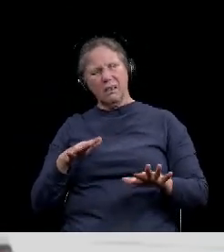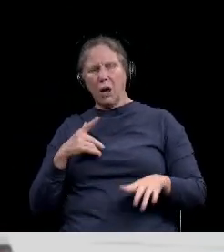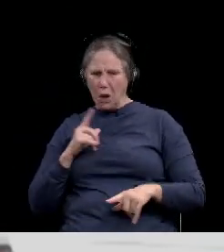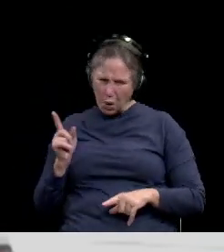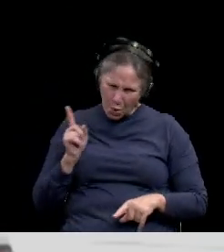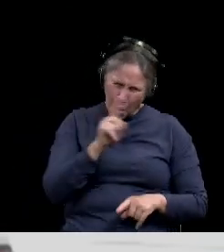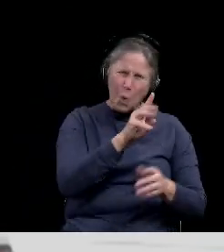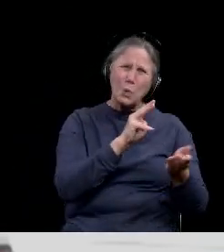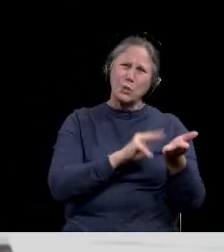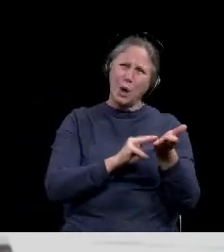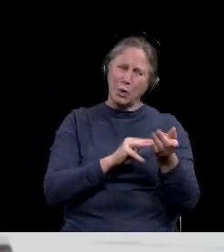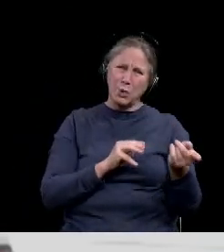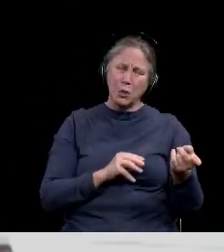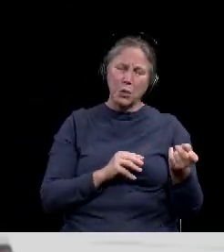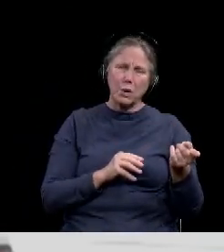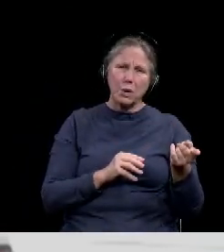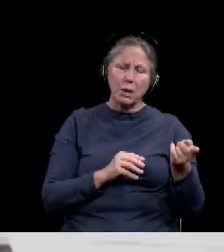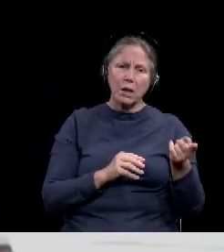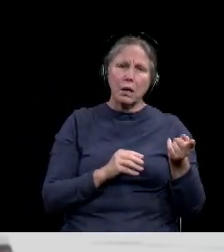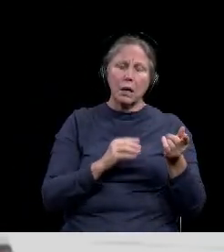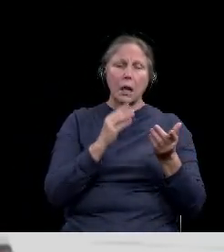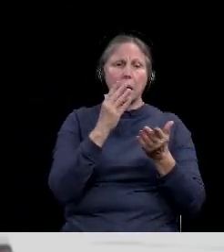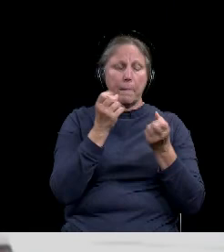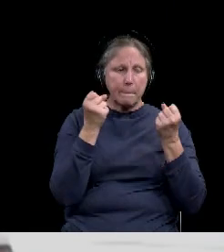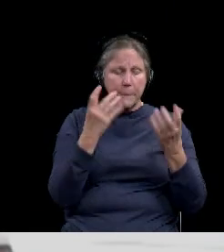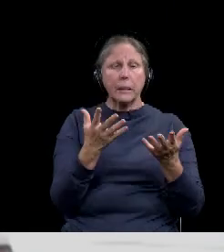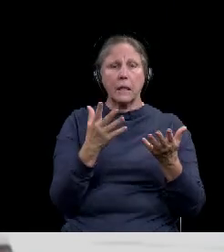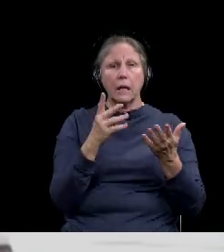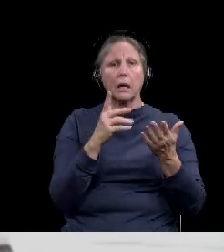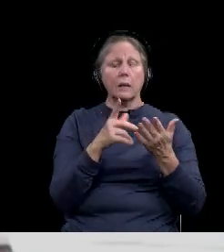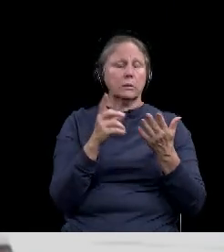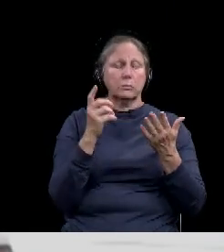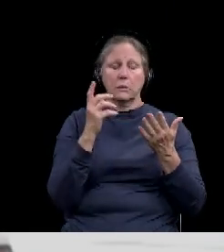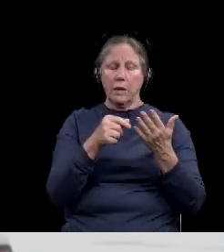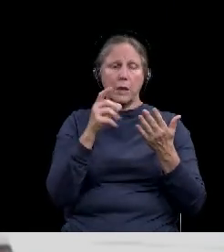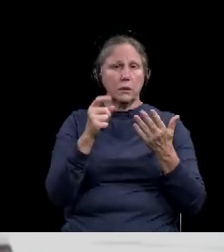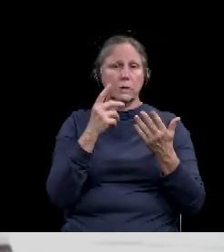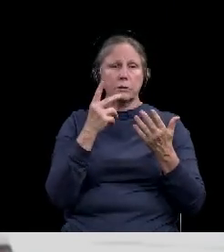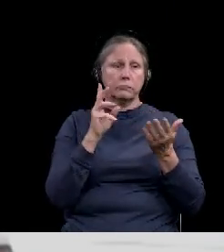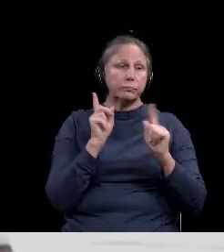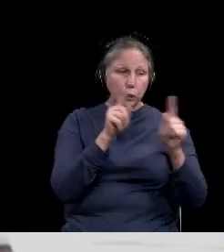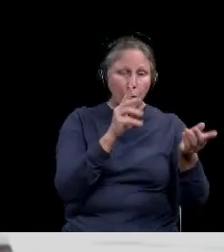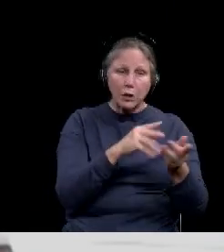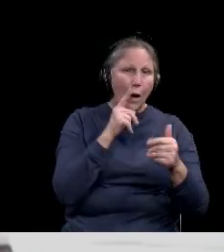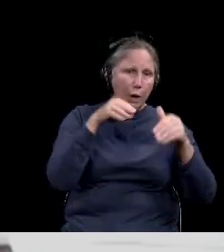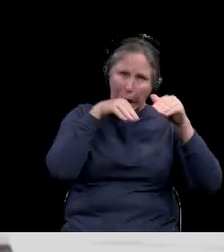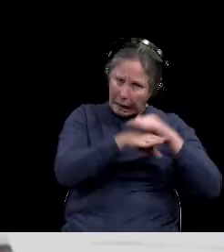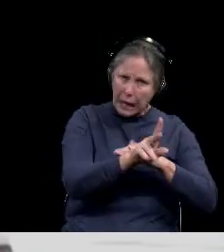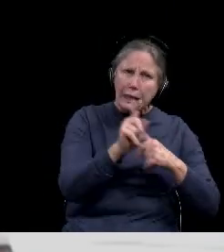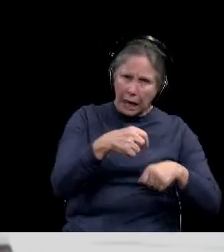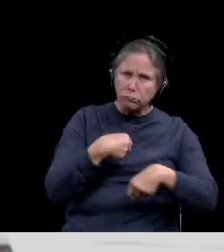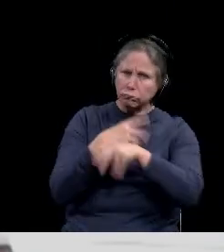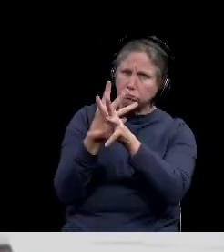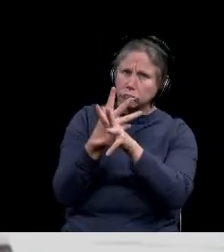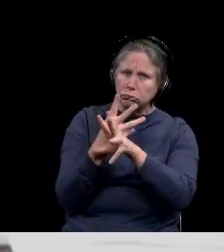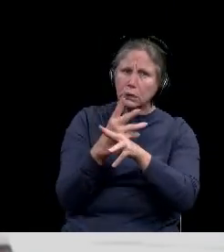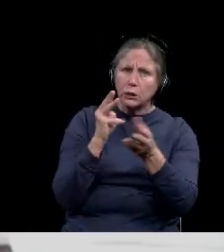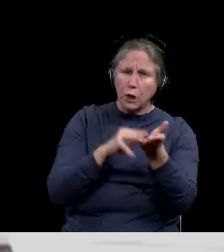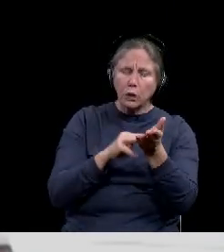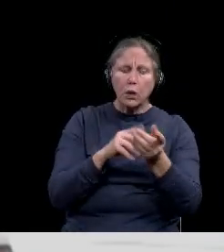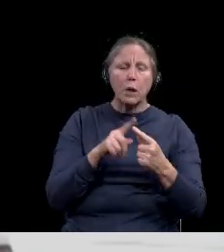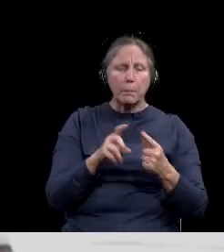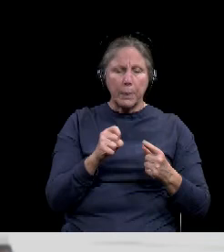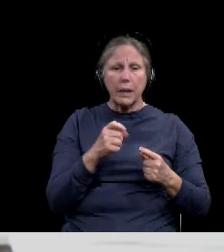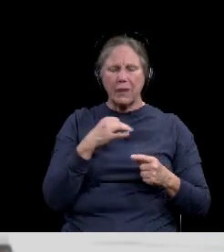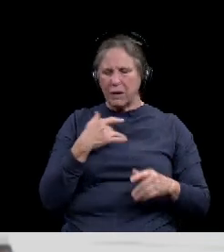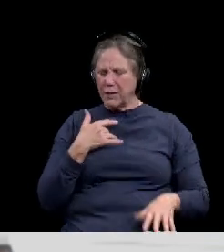Um, some of which is now, uh, a lot of which now can be done virtually, um, so it can be done safely. Um, but do seek, um, care